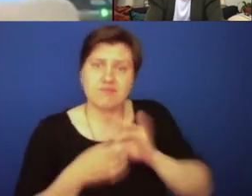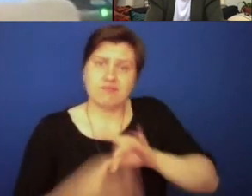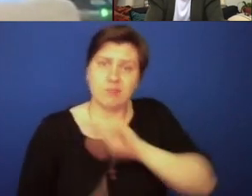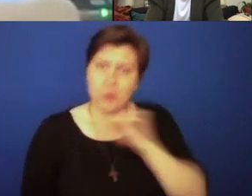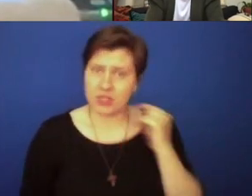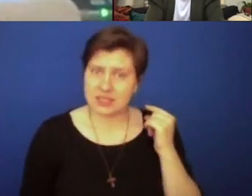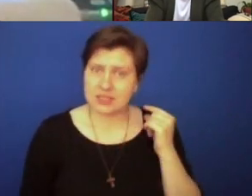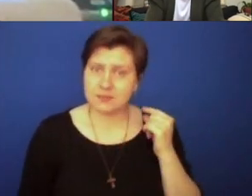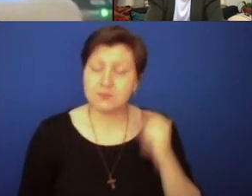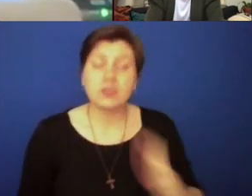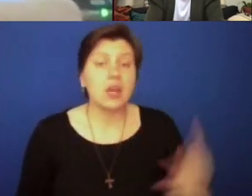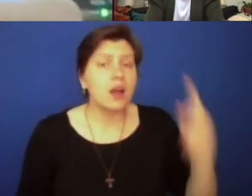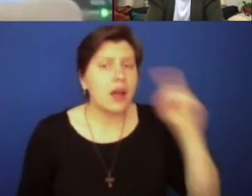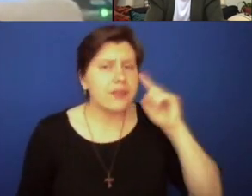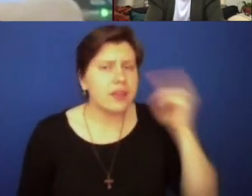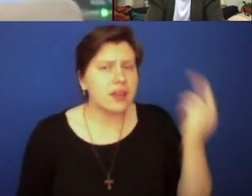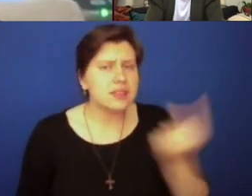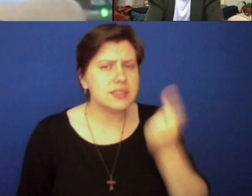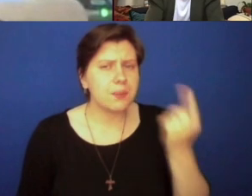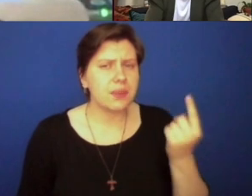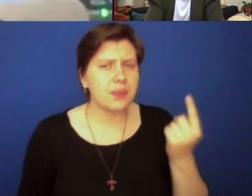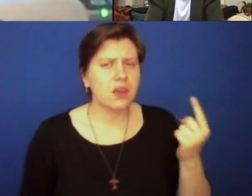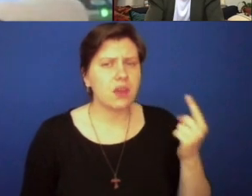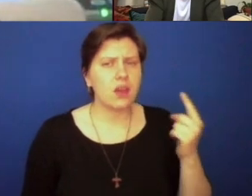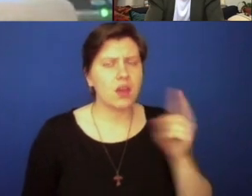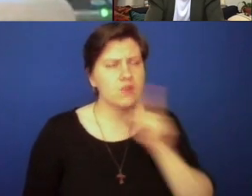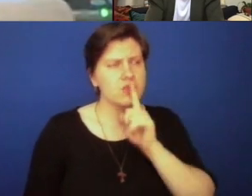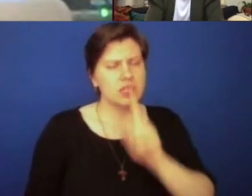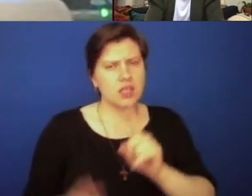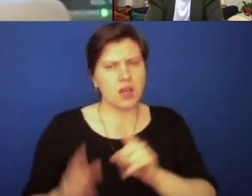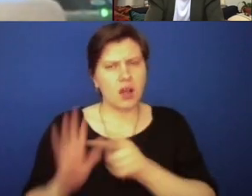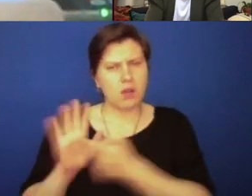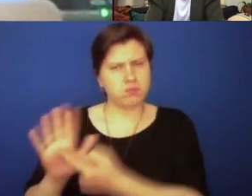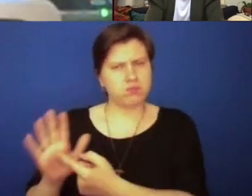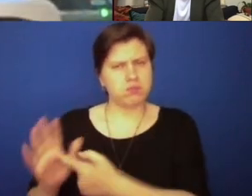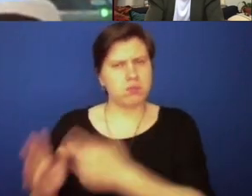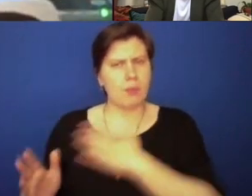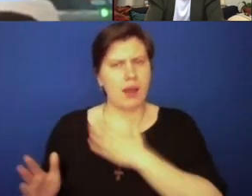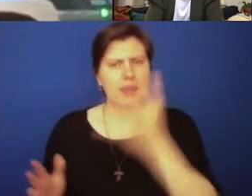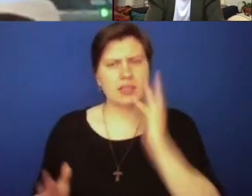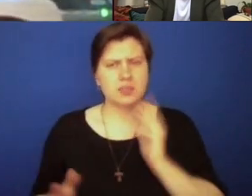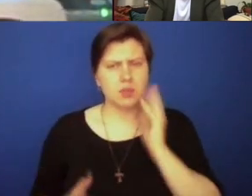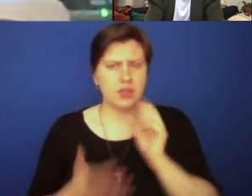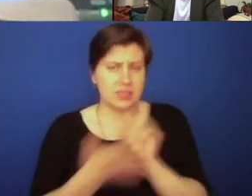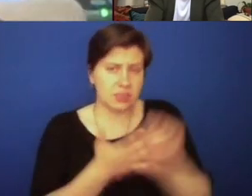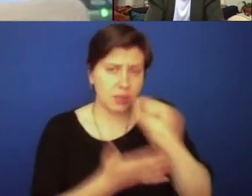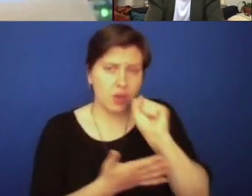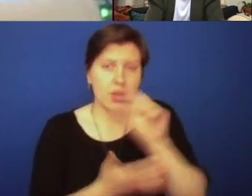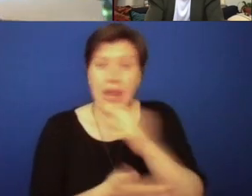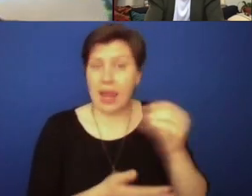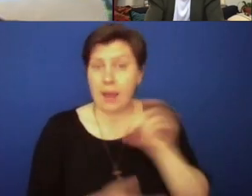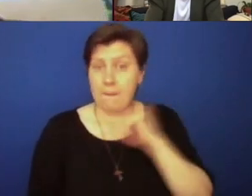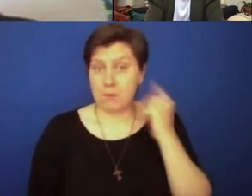And I think, you know, one thing that has characterized my experience in seminary and as well as in priesthood is just the